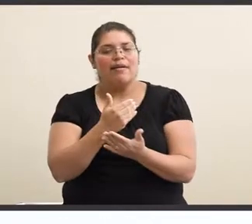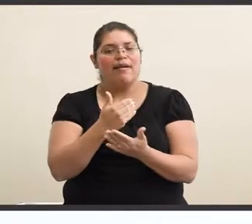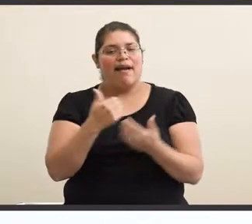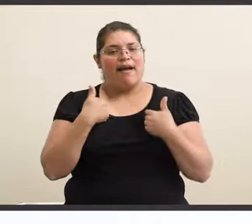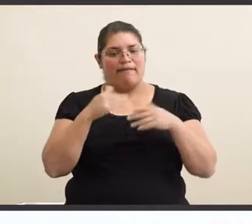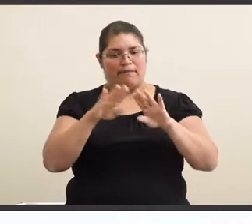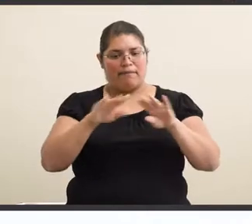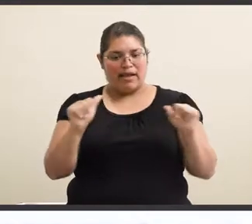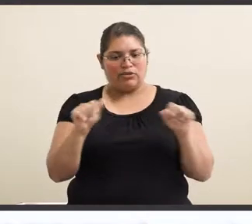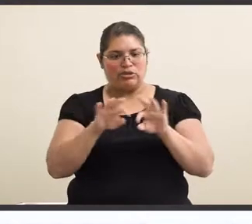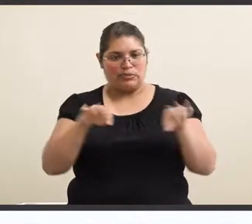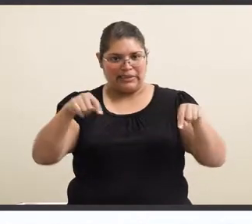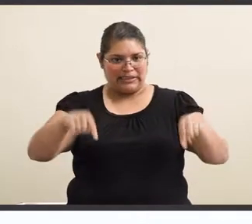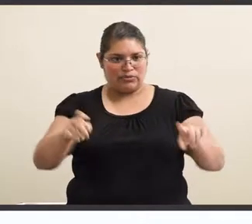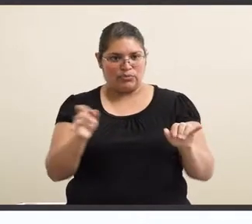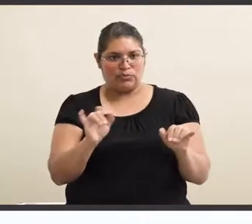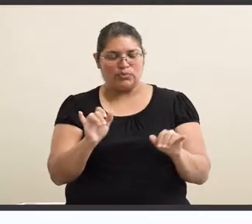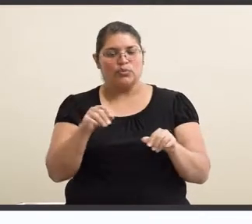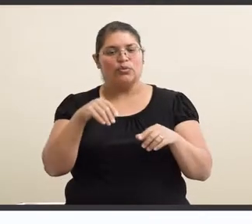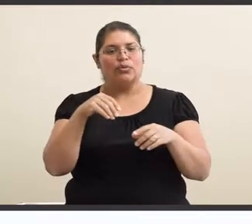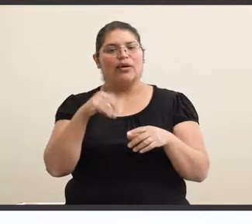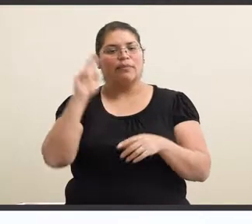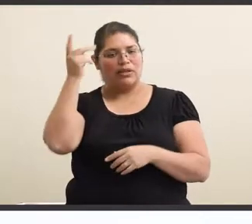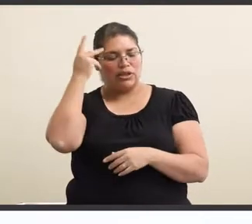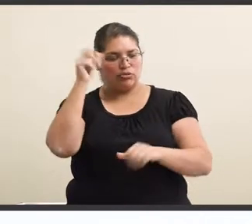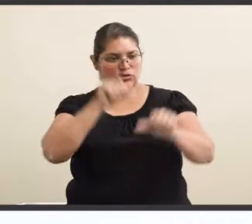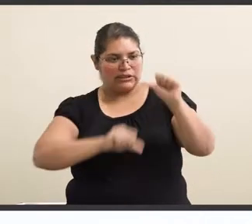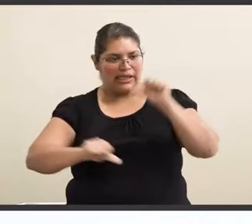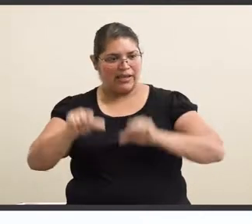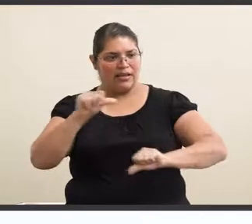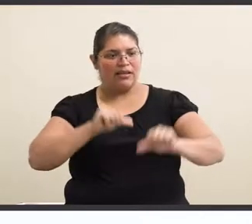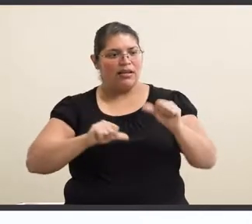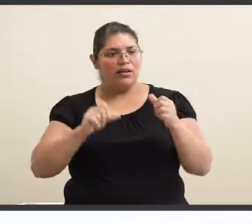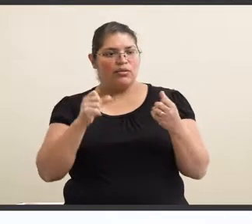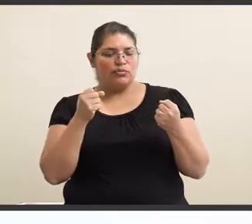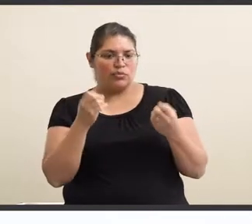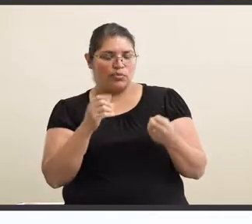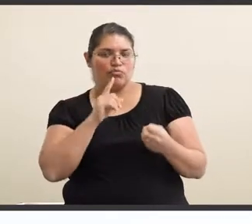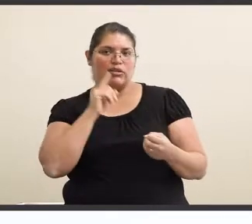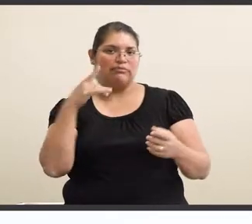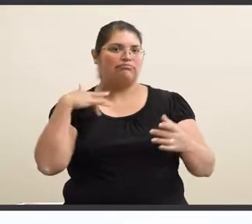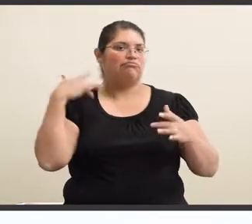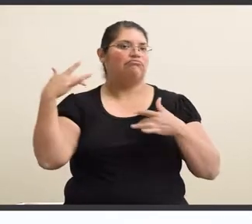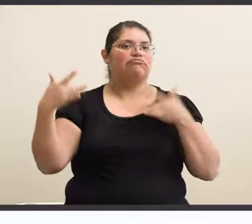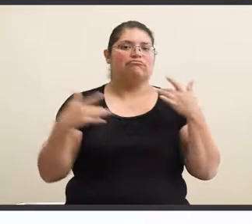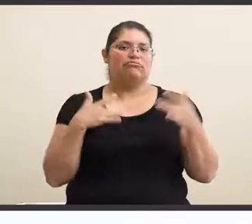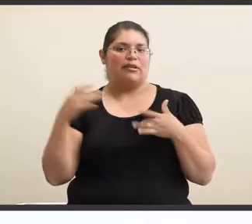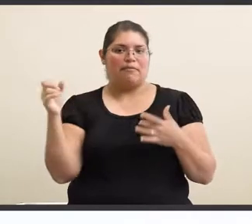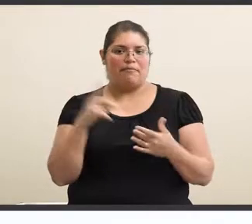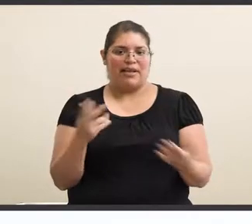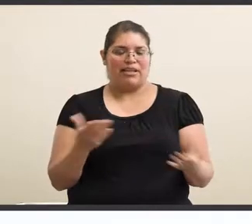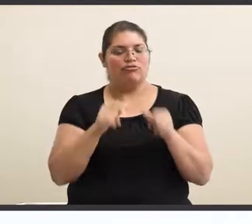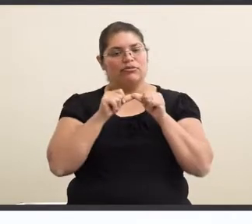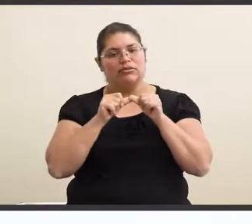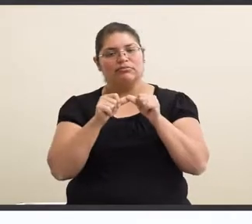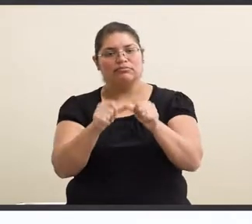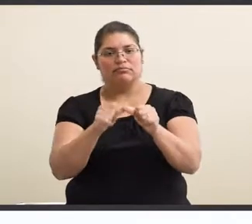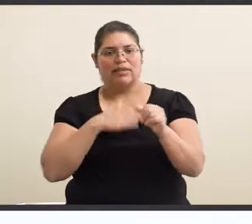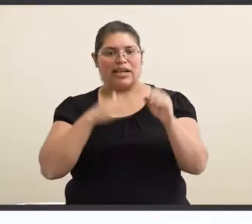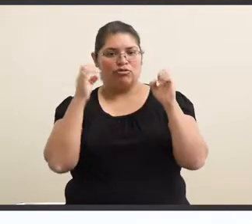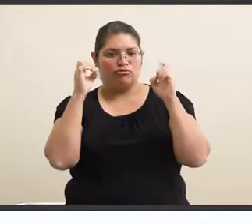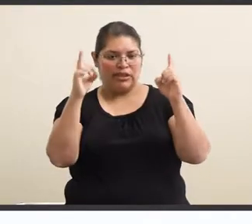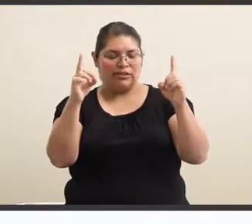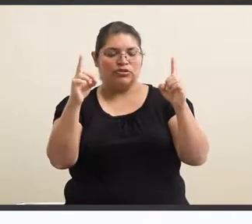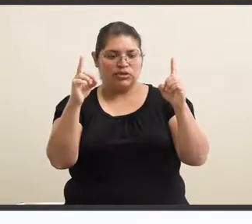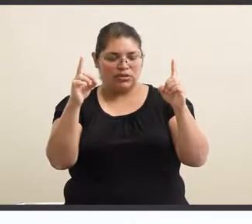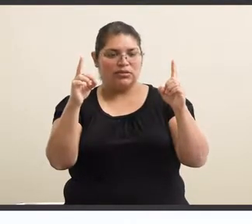bachelor's degree here as well in political science. So I'm super excited to be back here continuing my education.